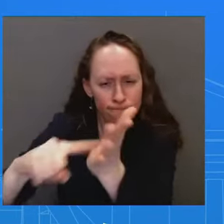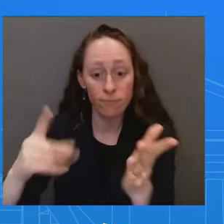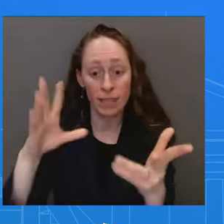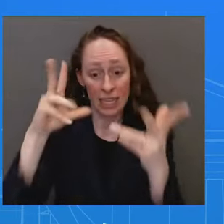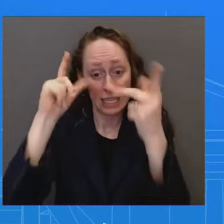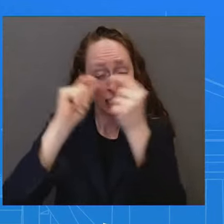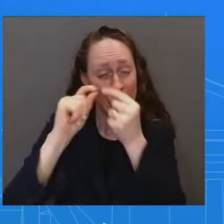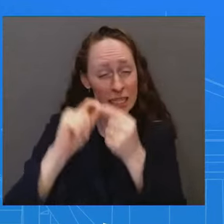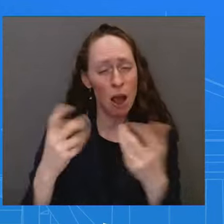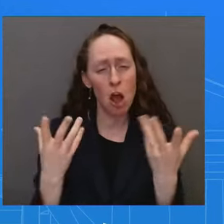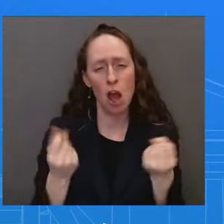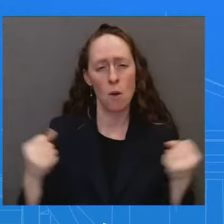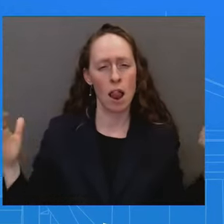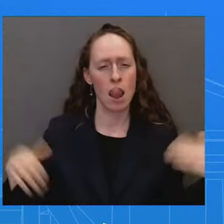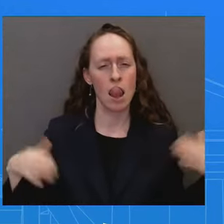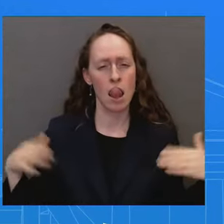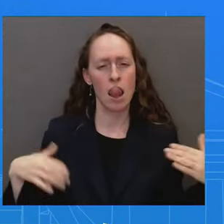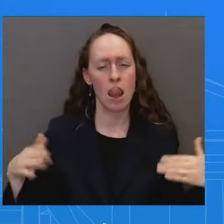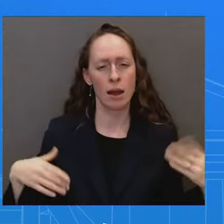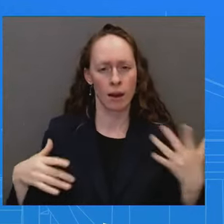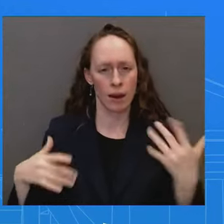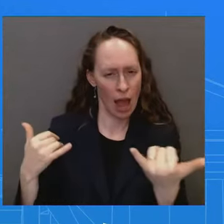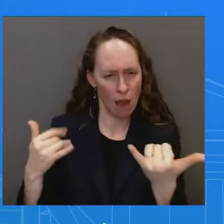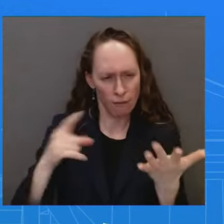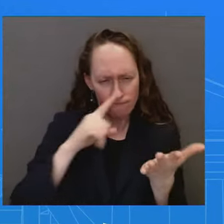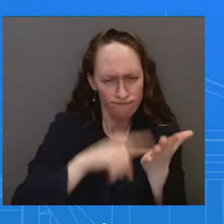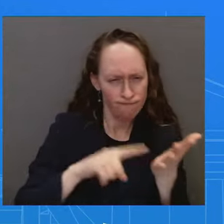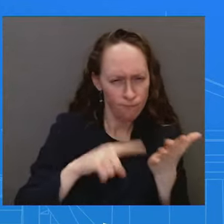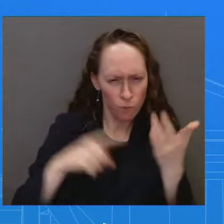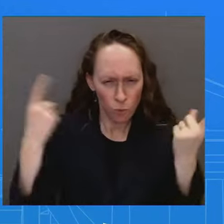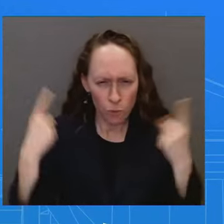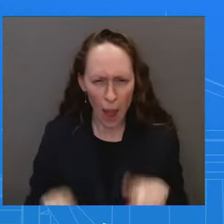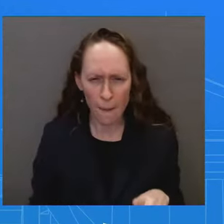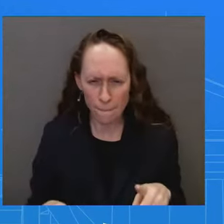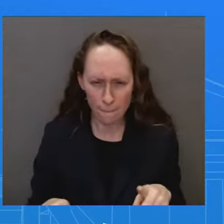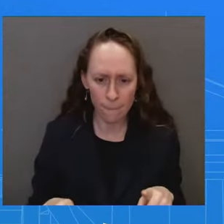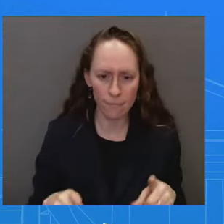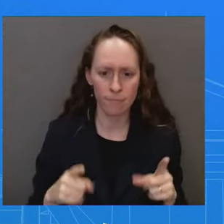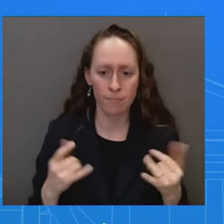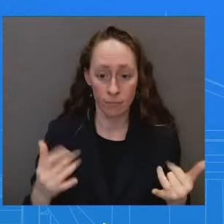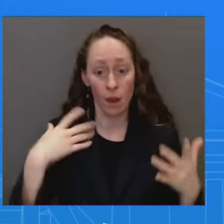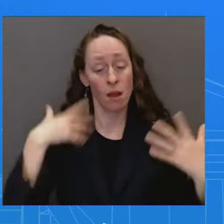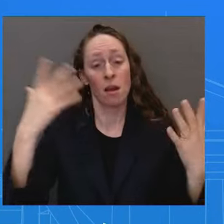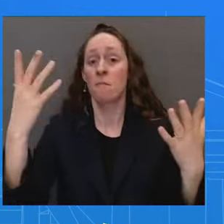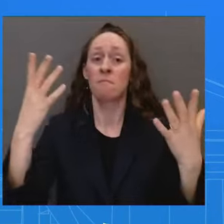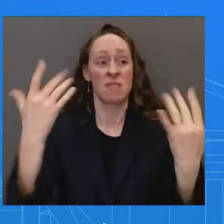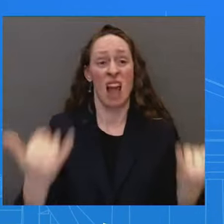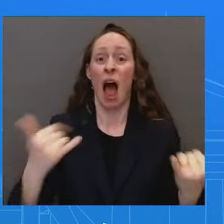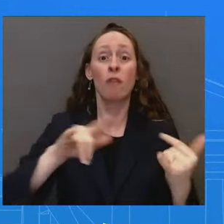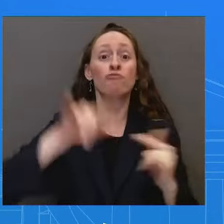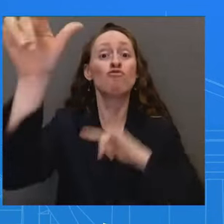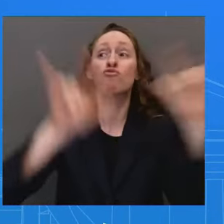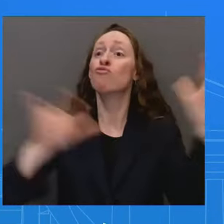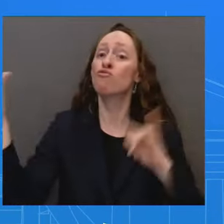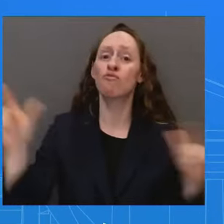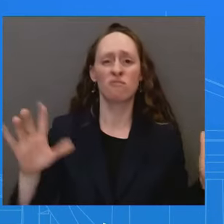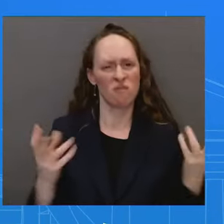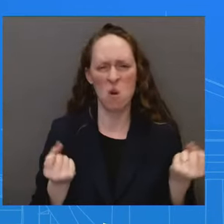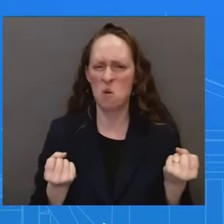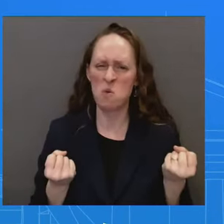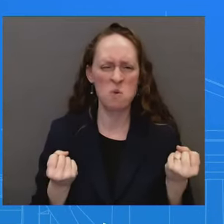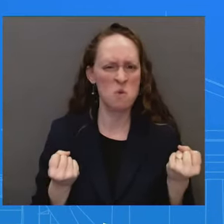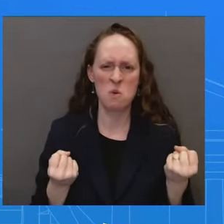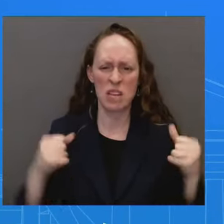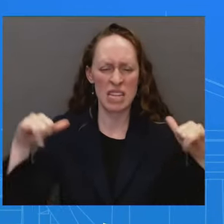what occurred here, but they're going to ground them out of abundance of precaution and safety for the American people to make sure that